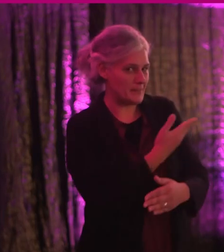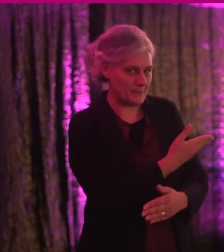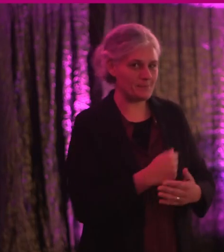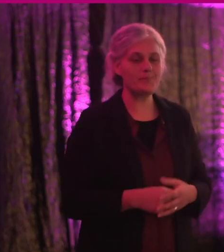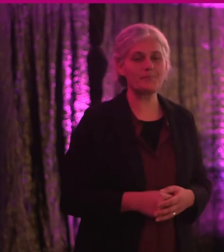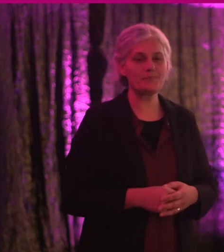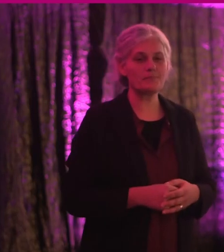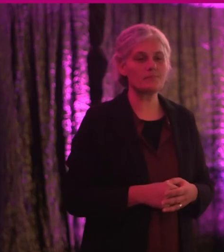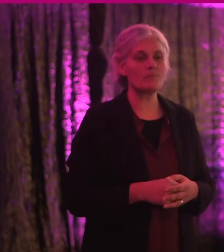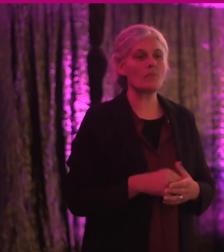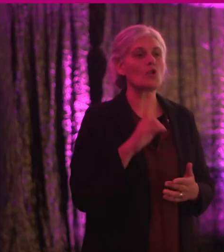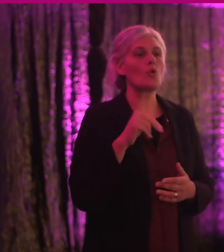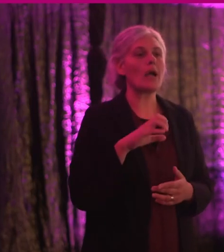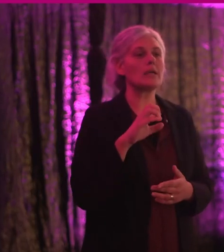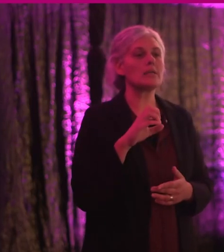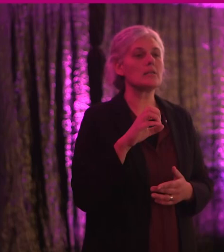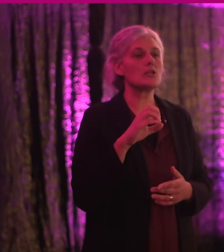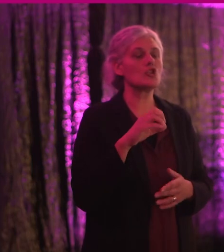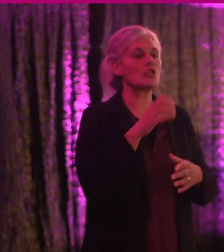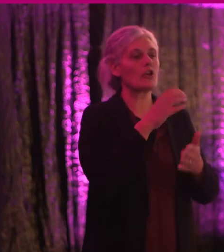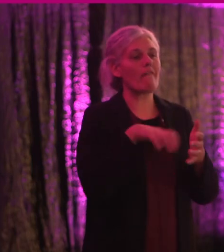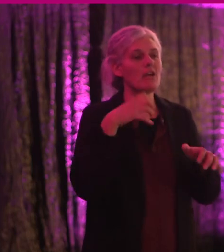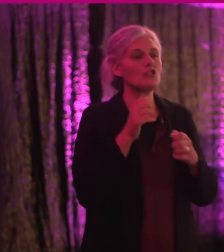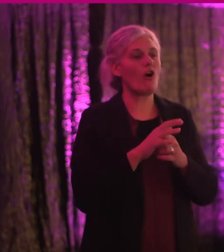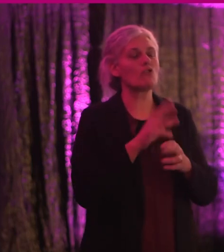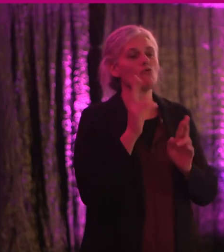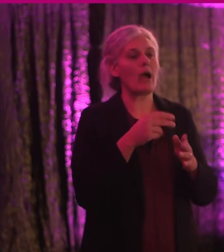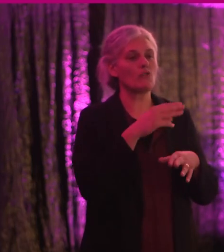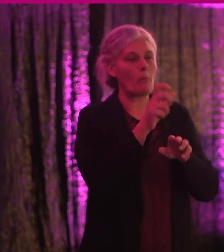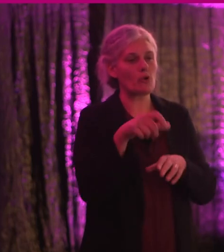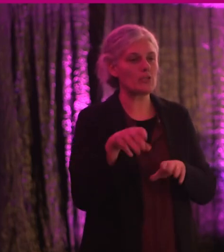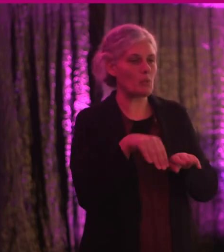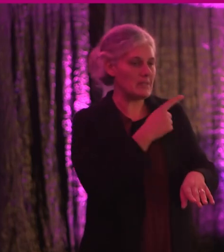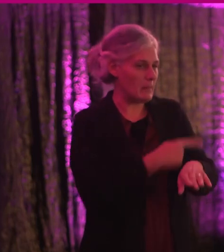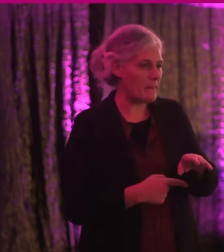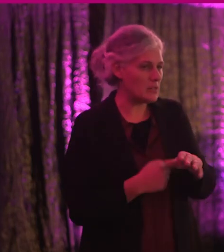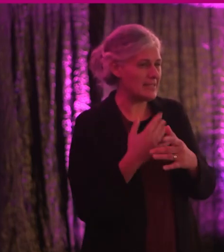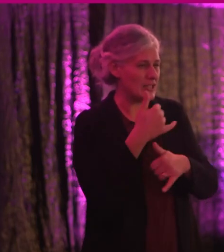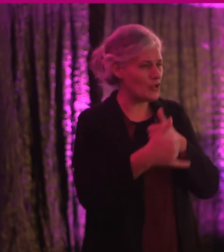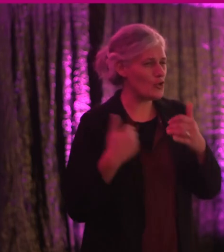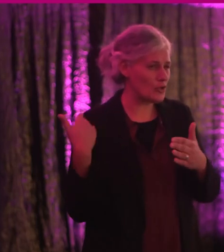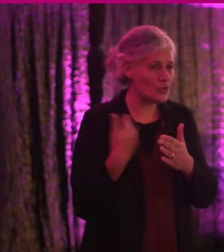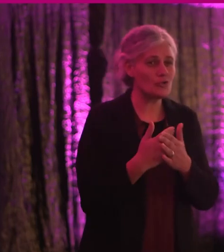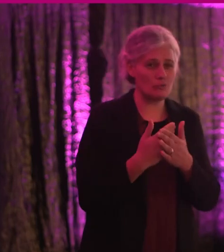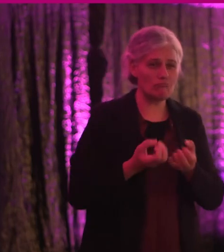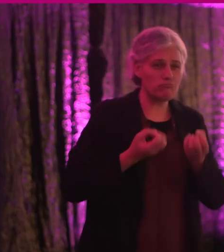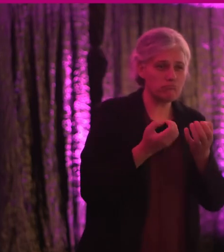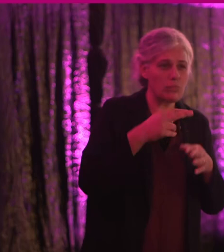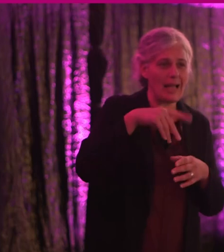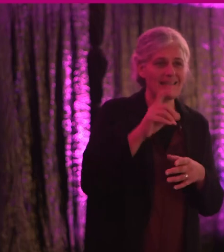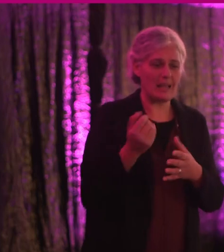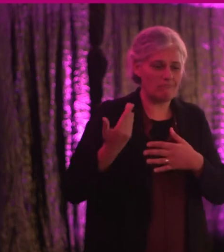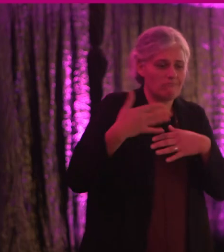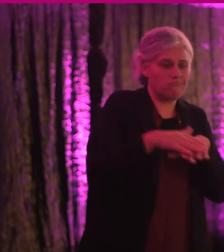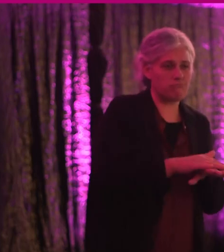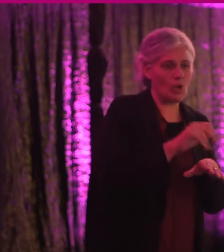The UN Convention on the Rights of Persons with Disabilities has, for many years, informed the NDA's work